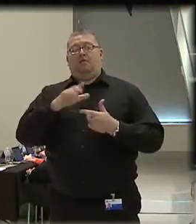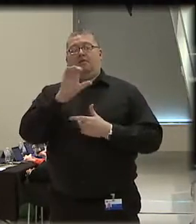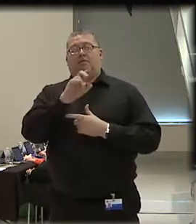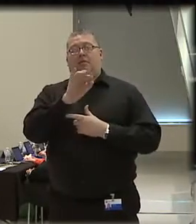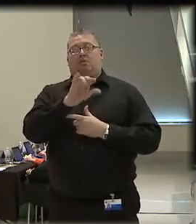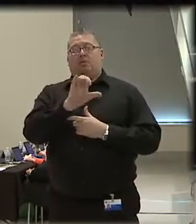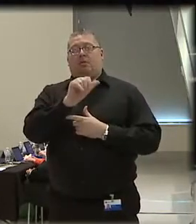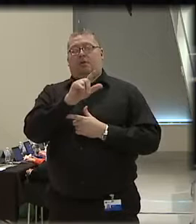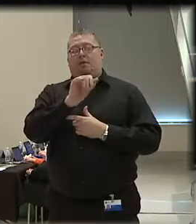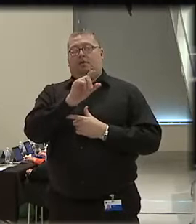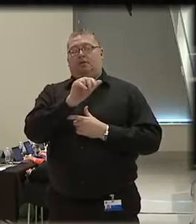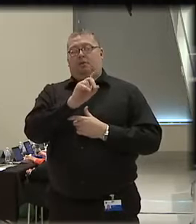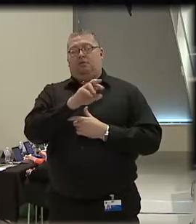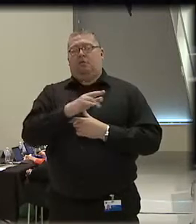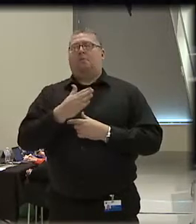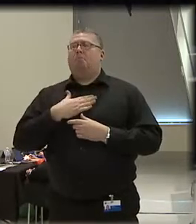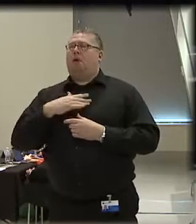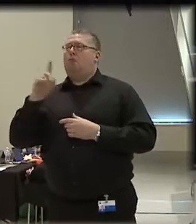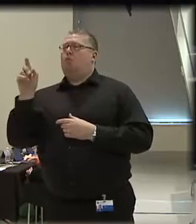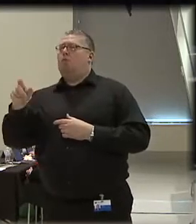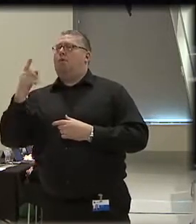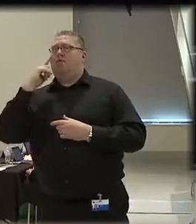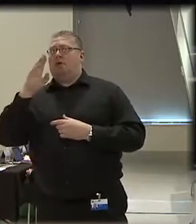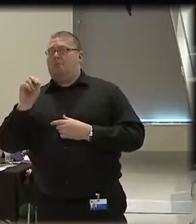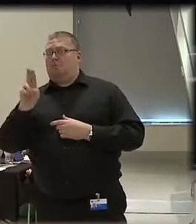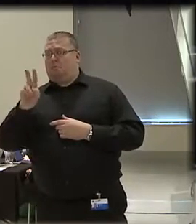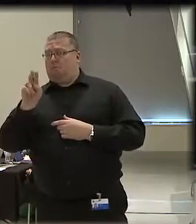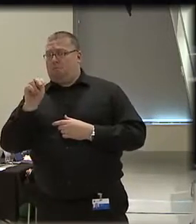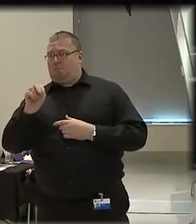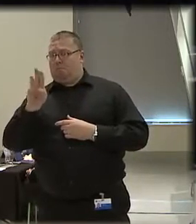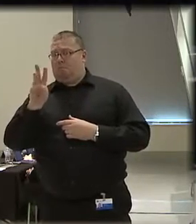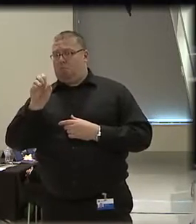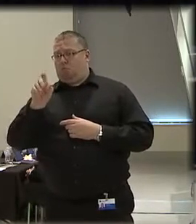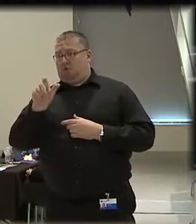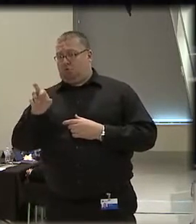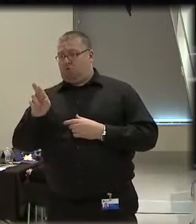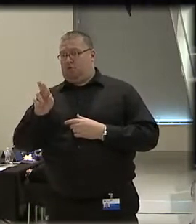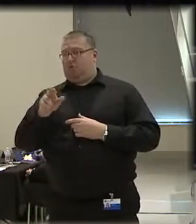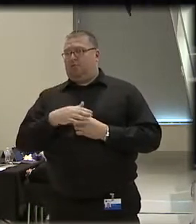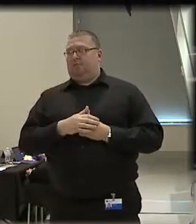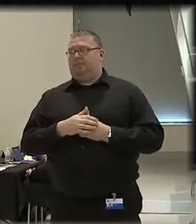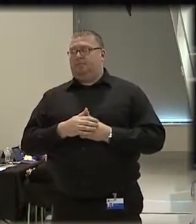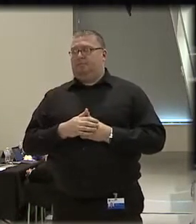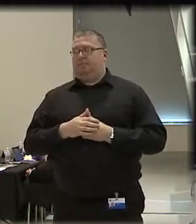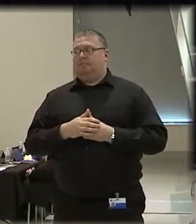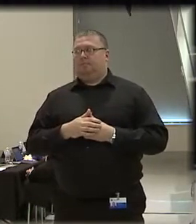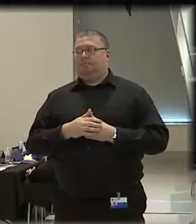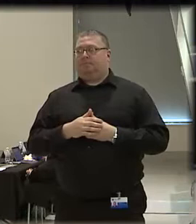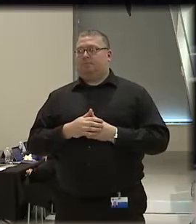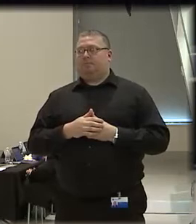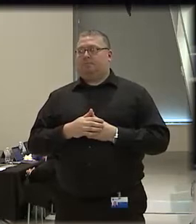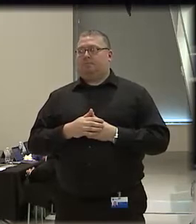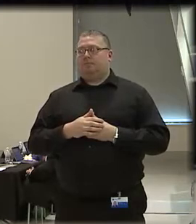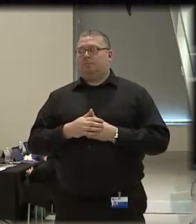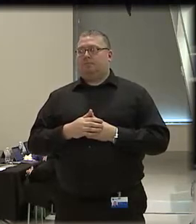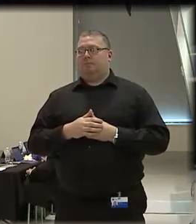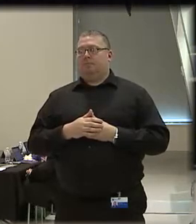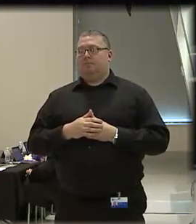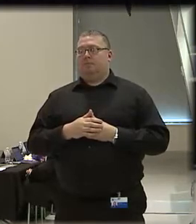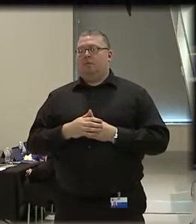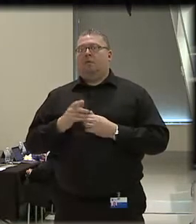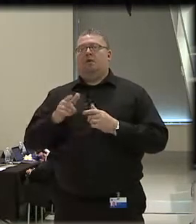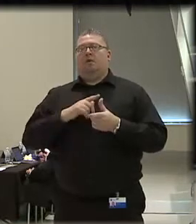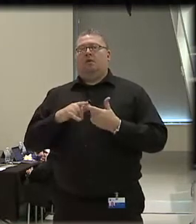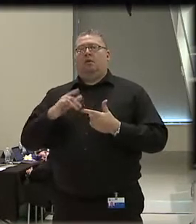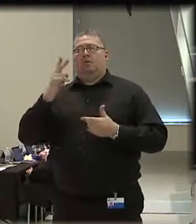I have questions for Mr. Wexler and Mr. McDonald. Mr. Wexler, when you are talking about de